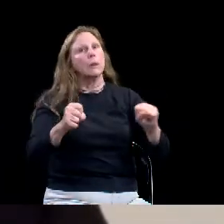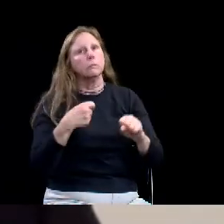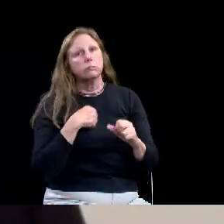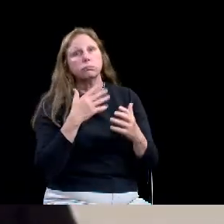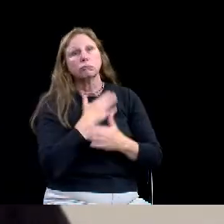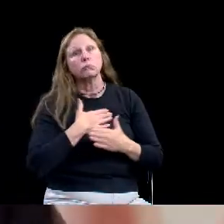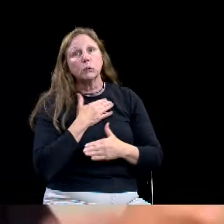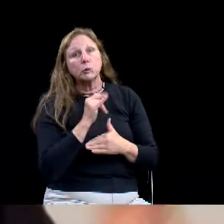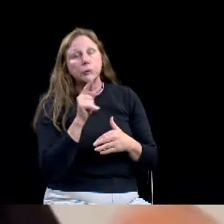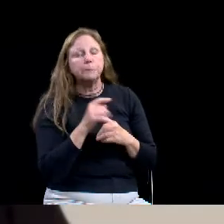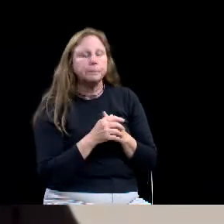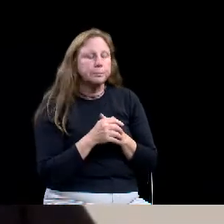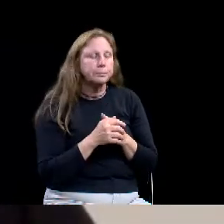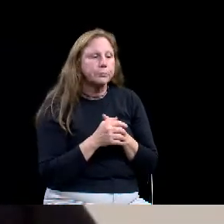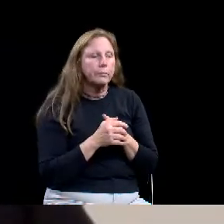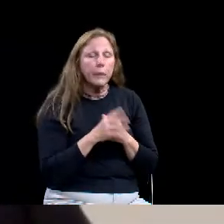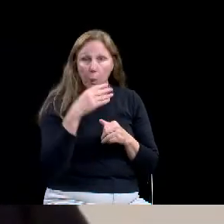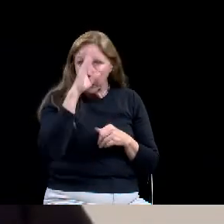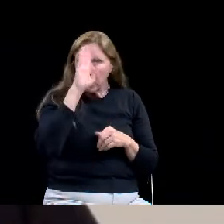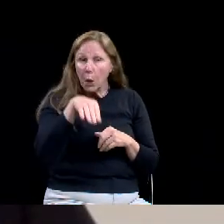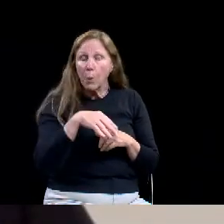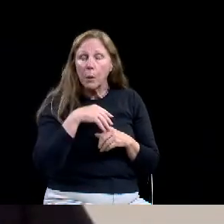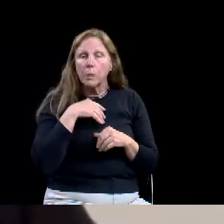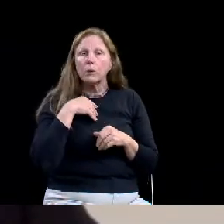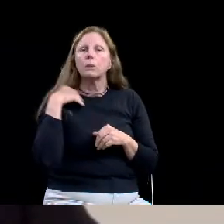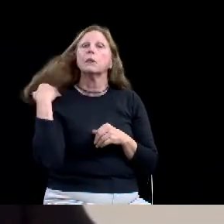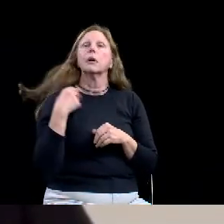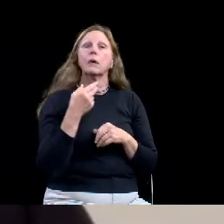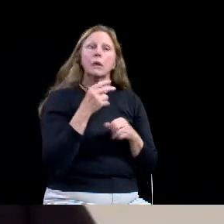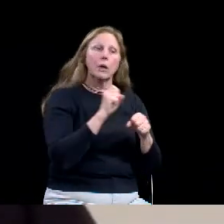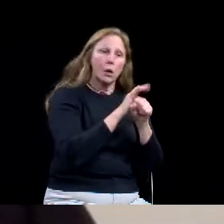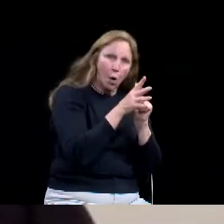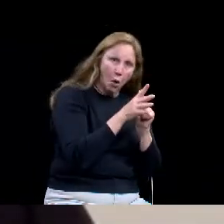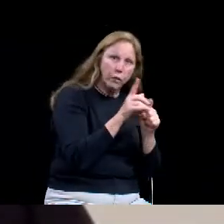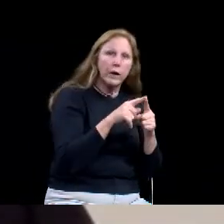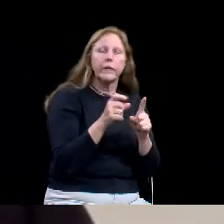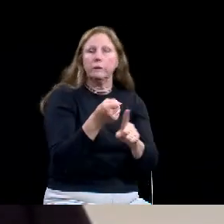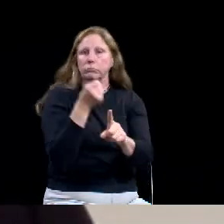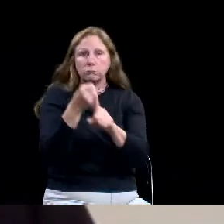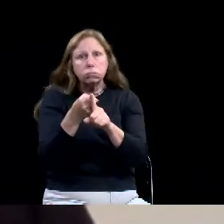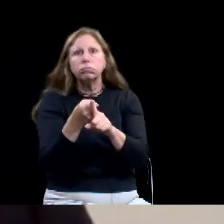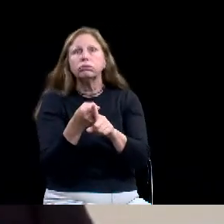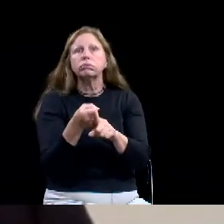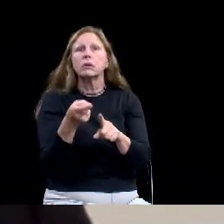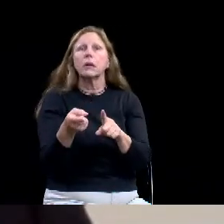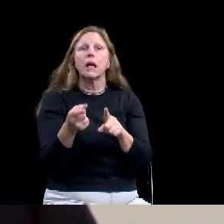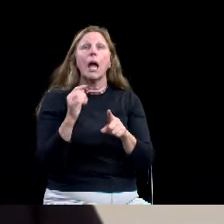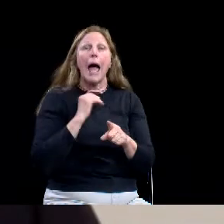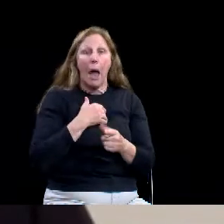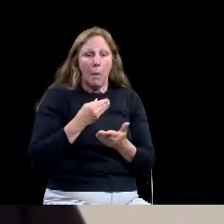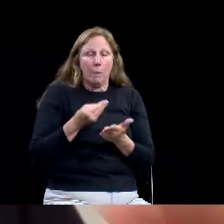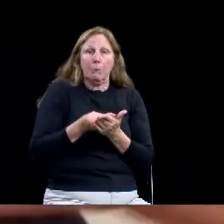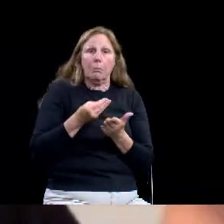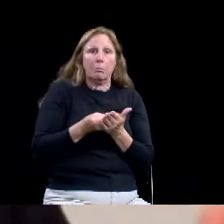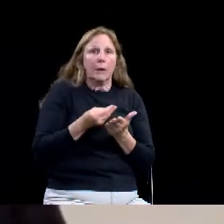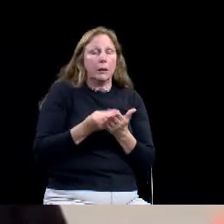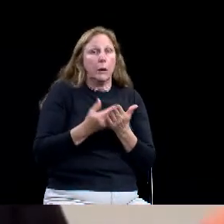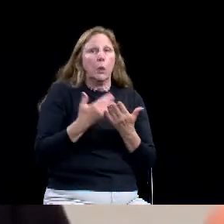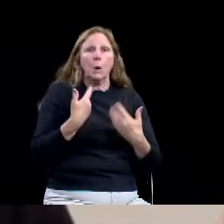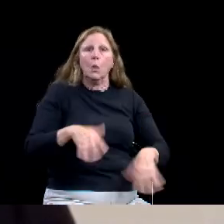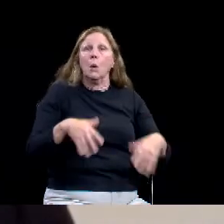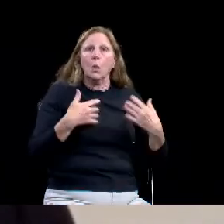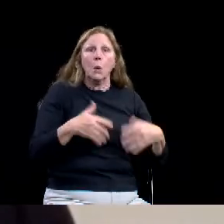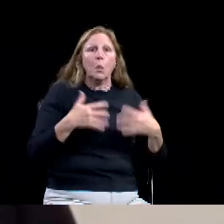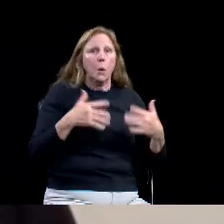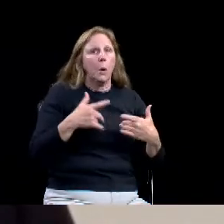a fiscal impact, I should say in our city, in our community. And so I really want to thank you for your leadership in this and making sure that we are doing everything that we